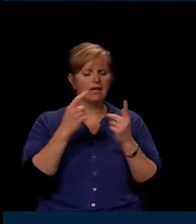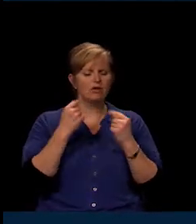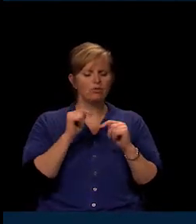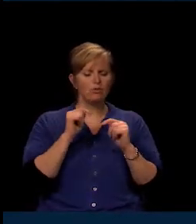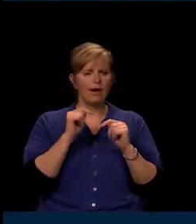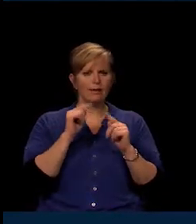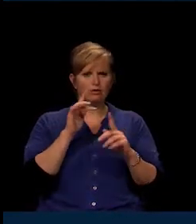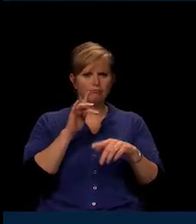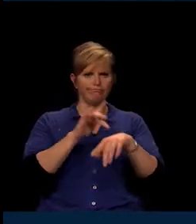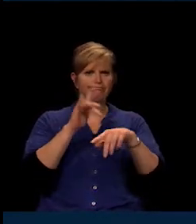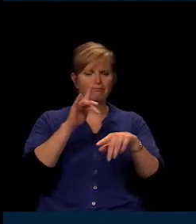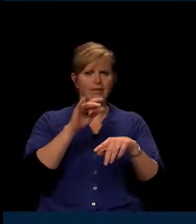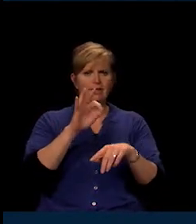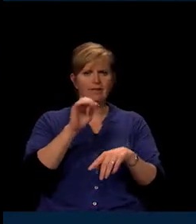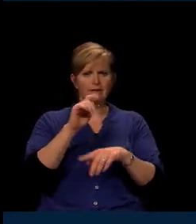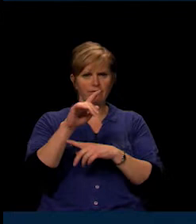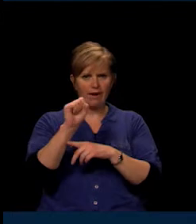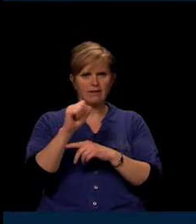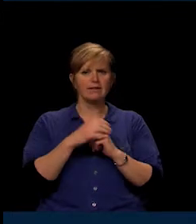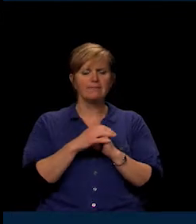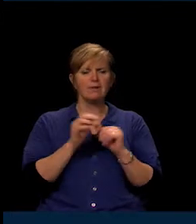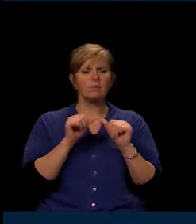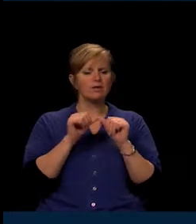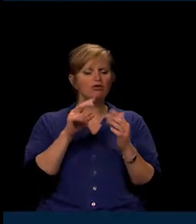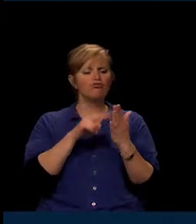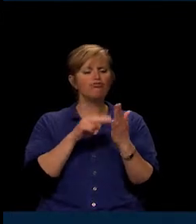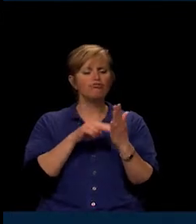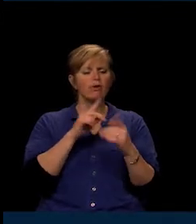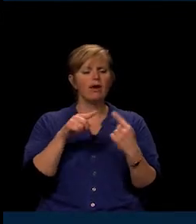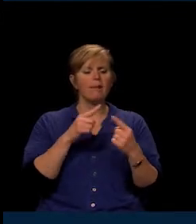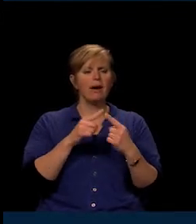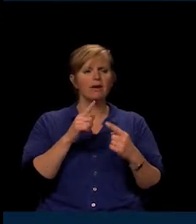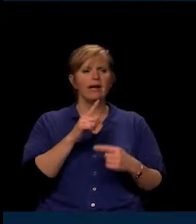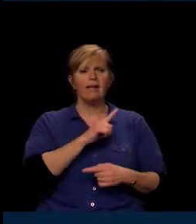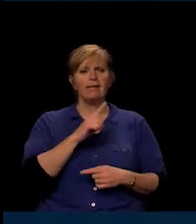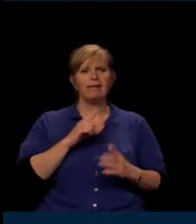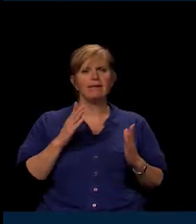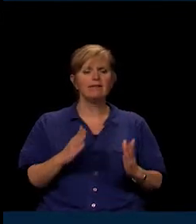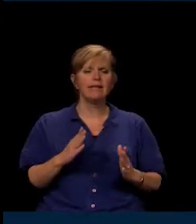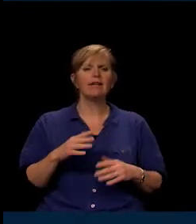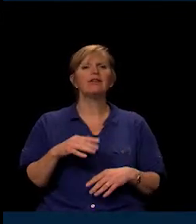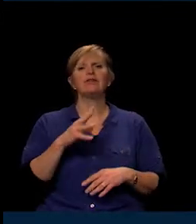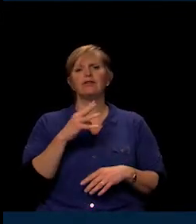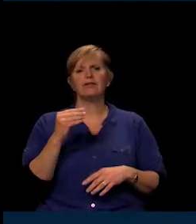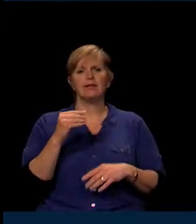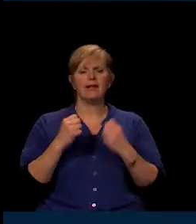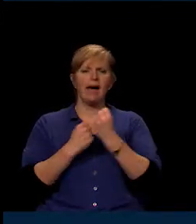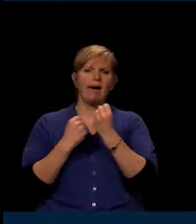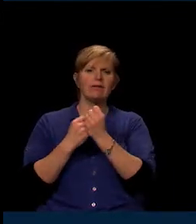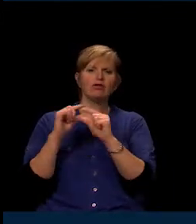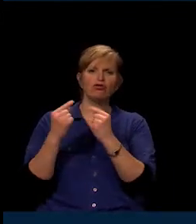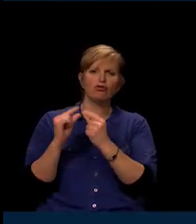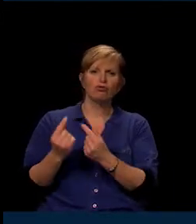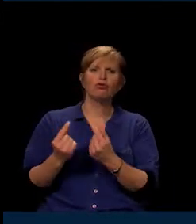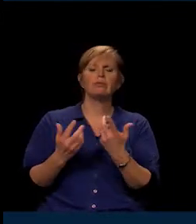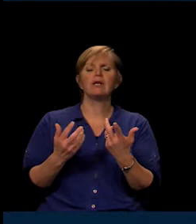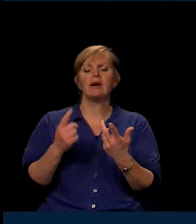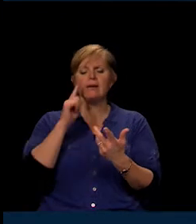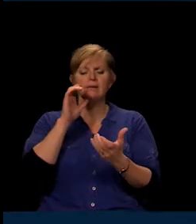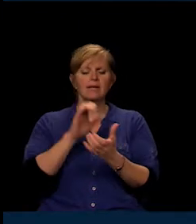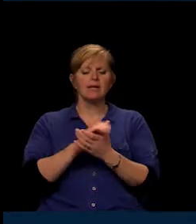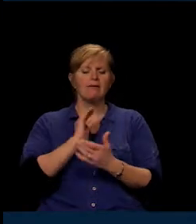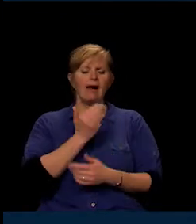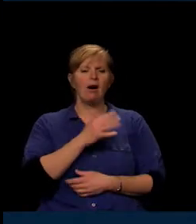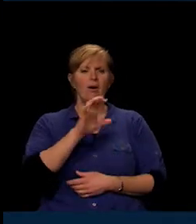facts. We continue to read of legislators, advocacy groups, and others that believe that perhaps our cash